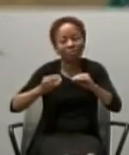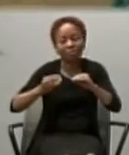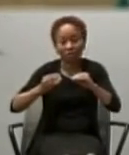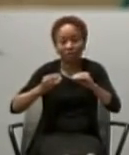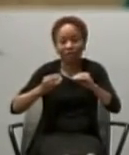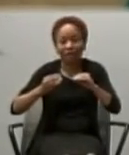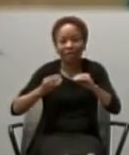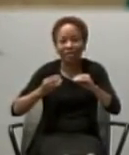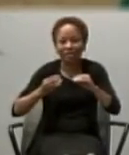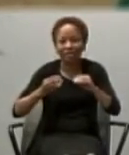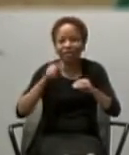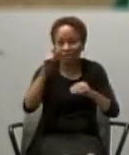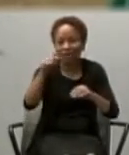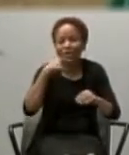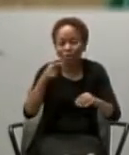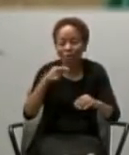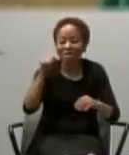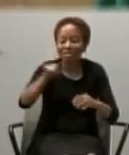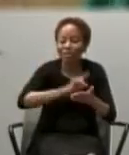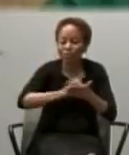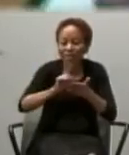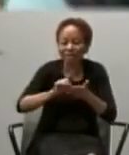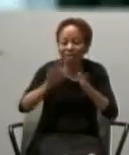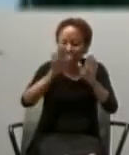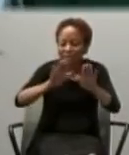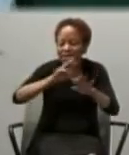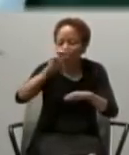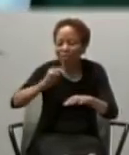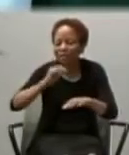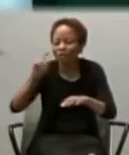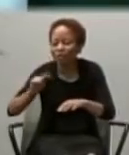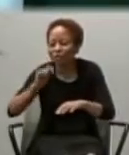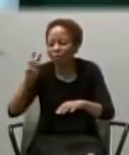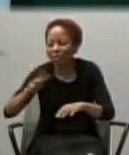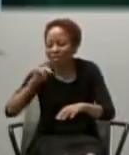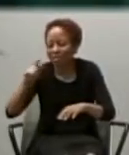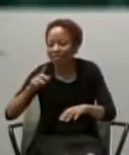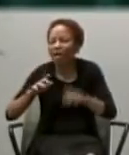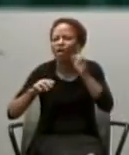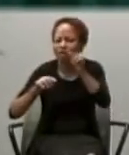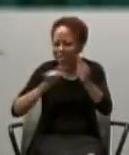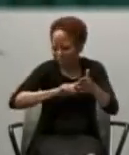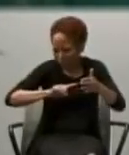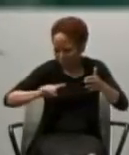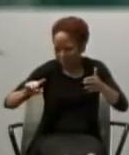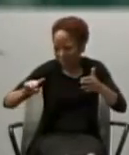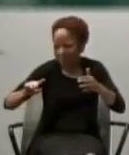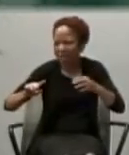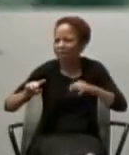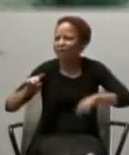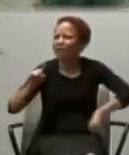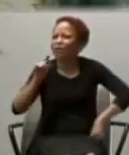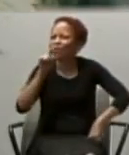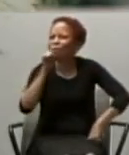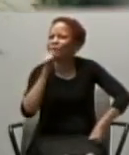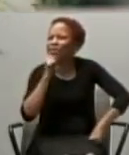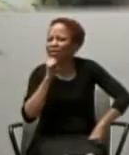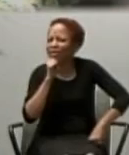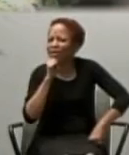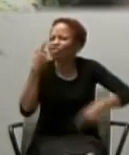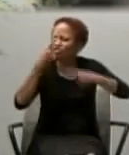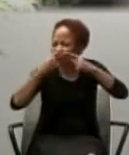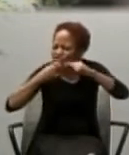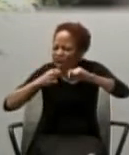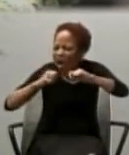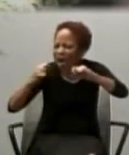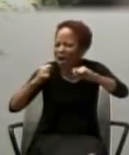That's where it begins. We don't have to go, off to distant lands, to tell people, what God has done, for us. Charity begins